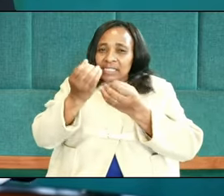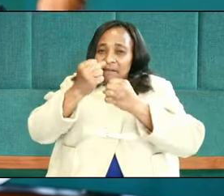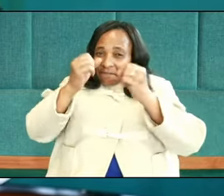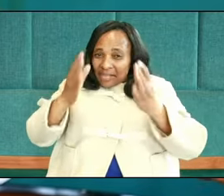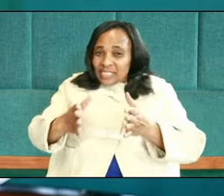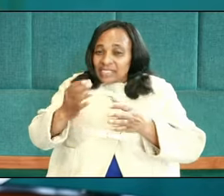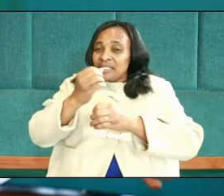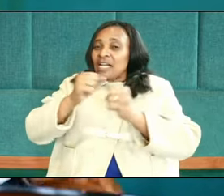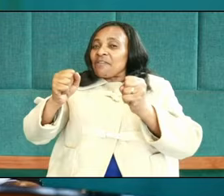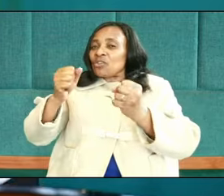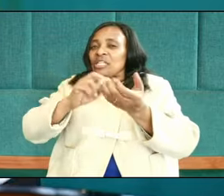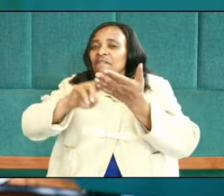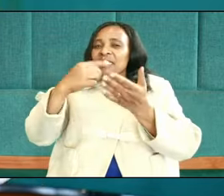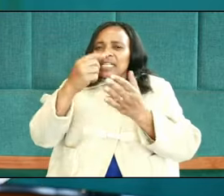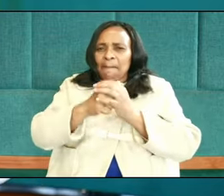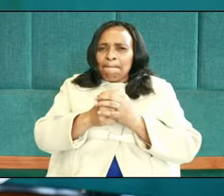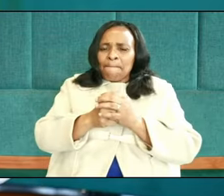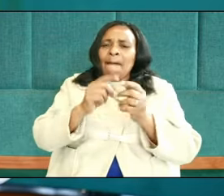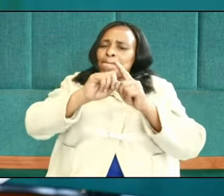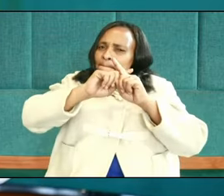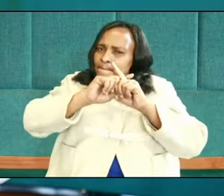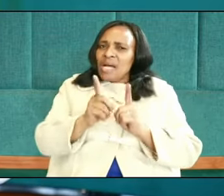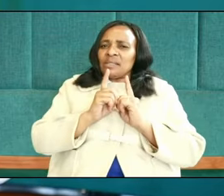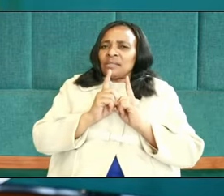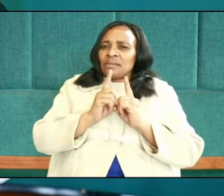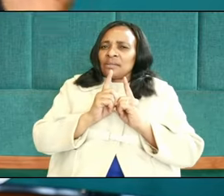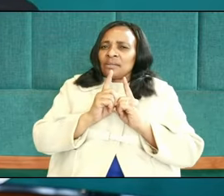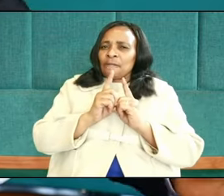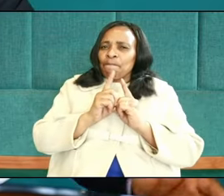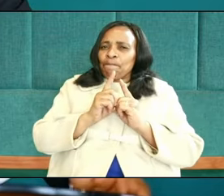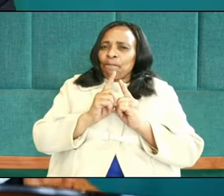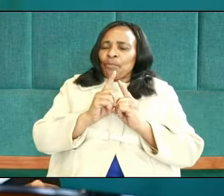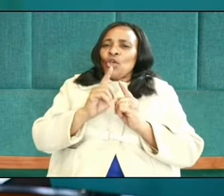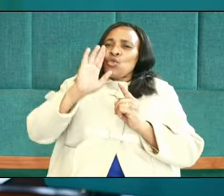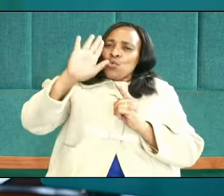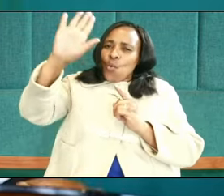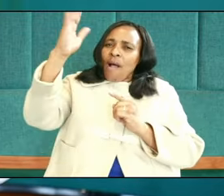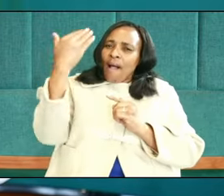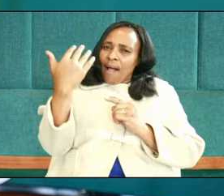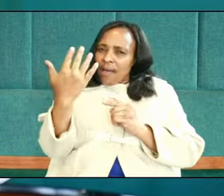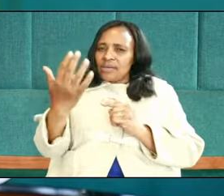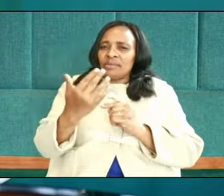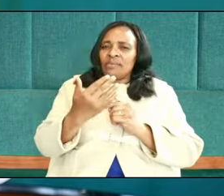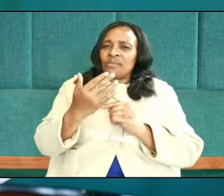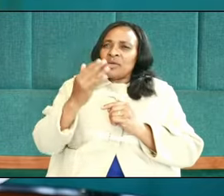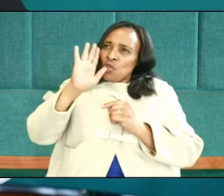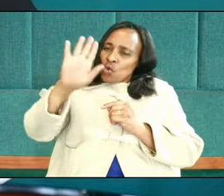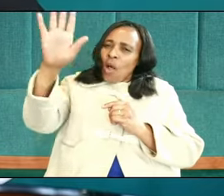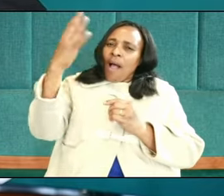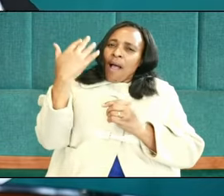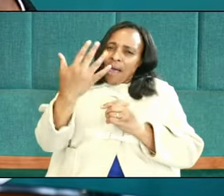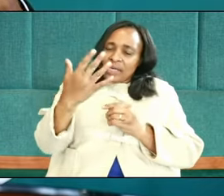says, but, but, it was your right hand, your arm,